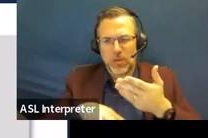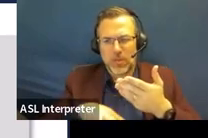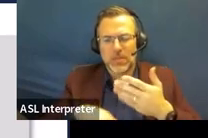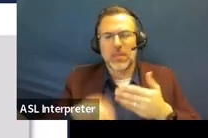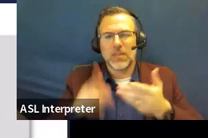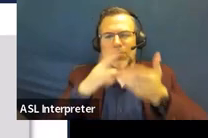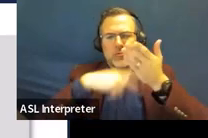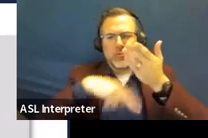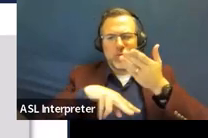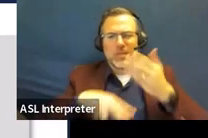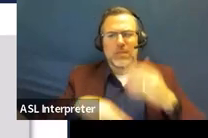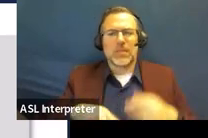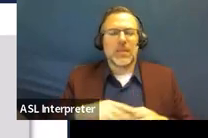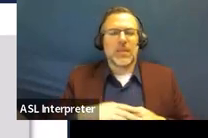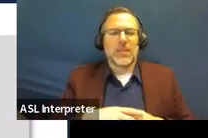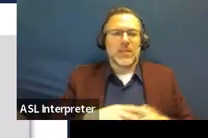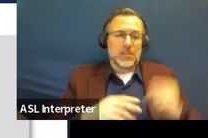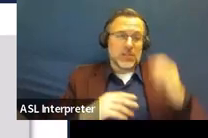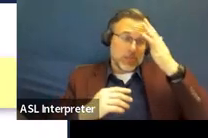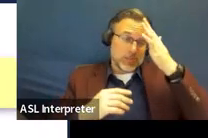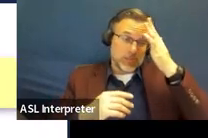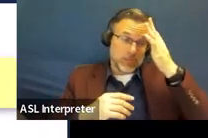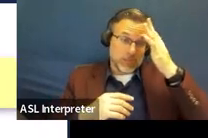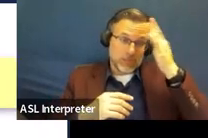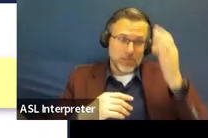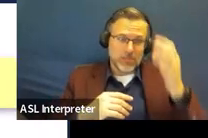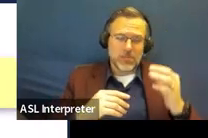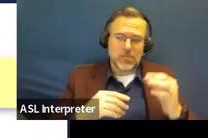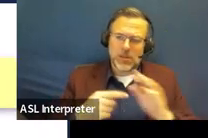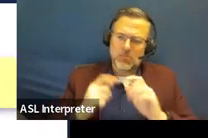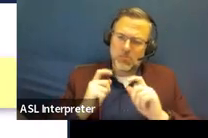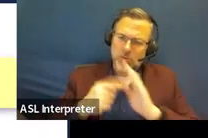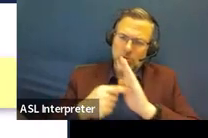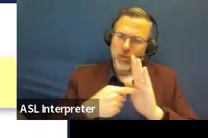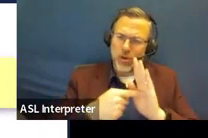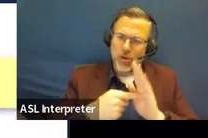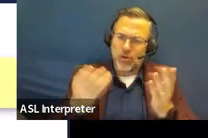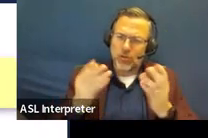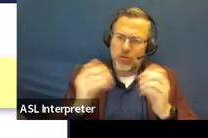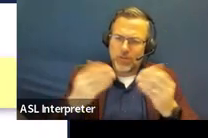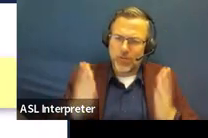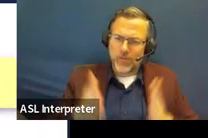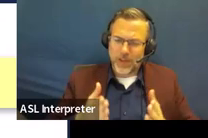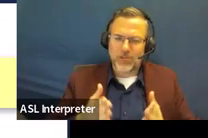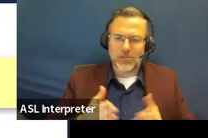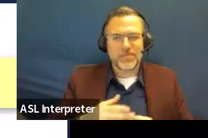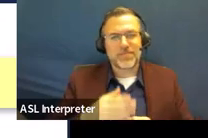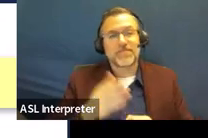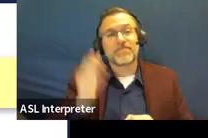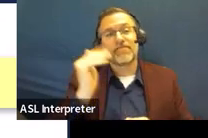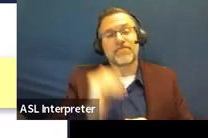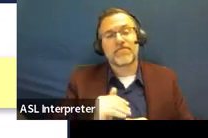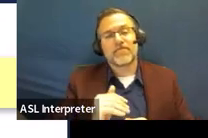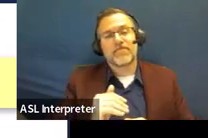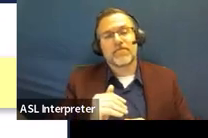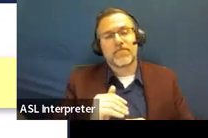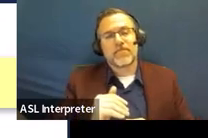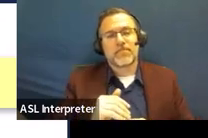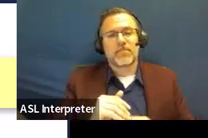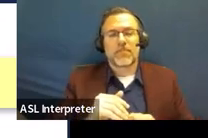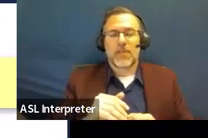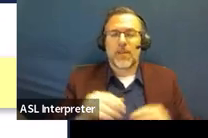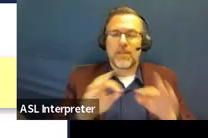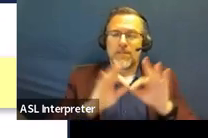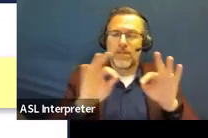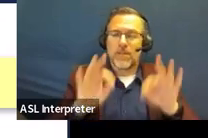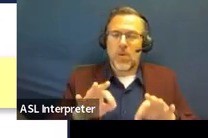with your service providers because we'd love to have them there. And here is our professional learning feedback and contact hour form for this